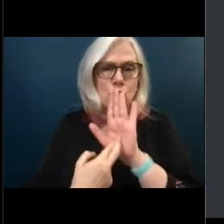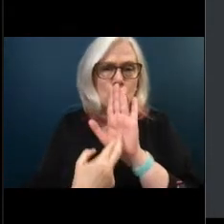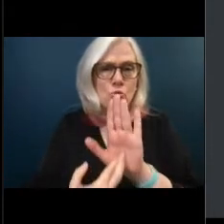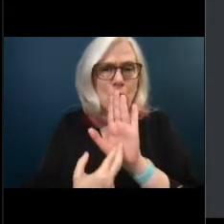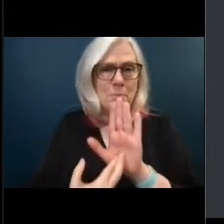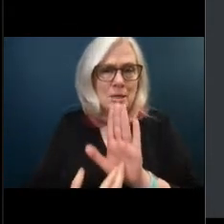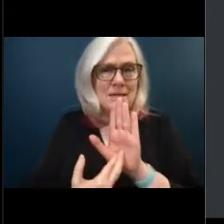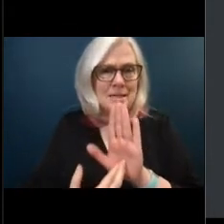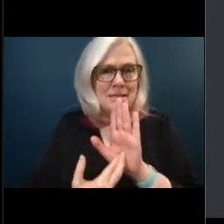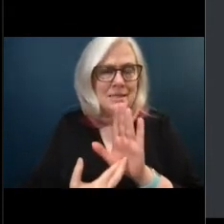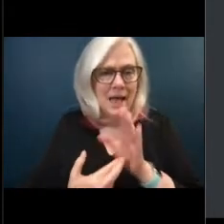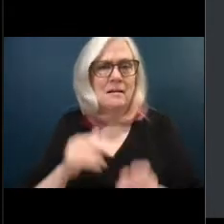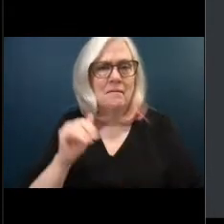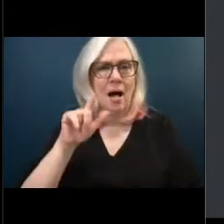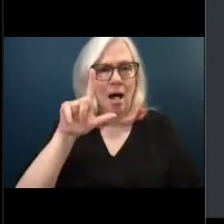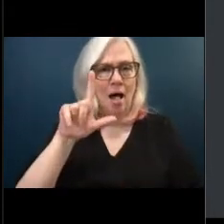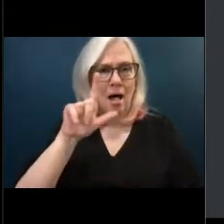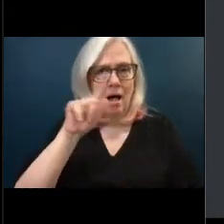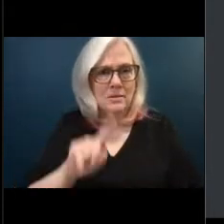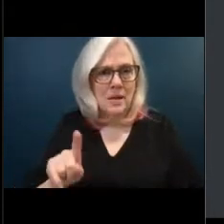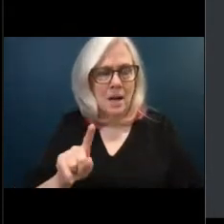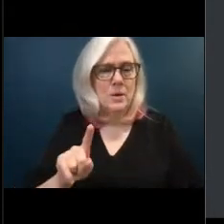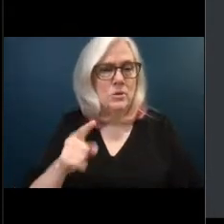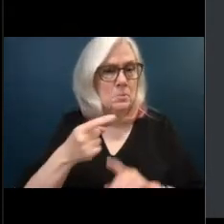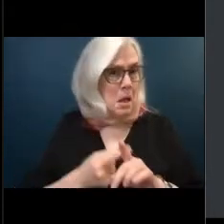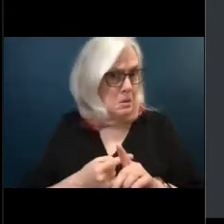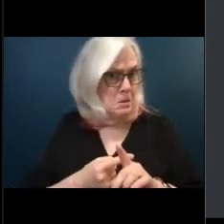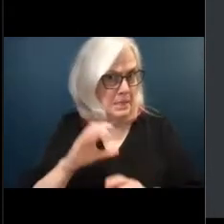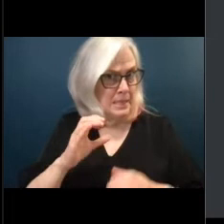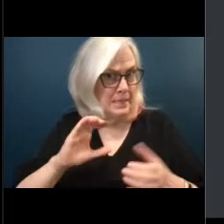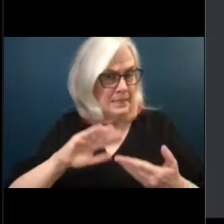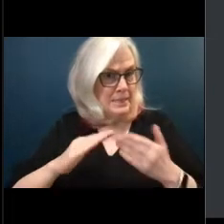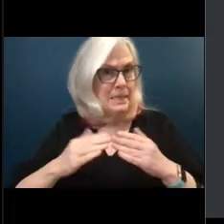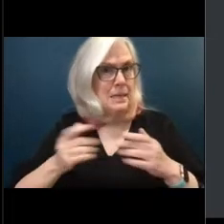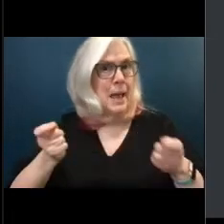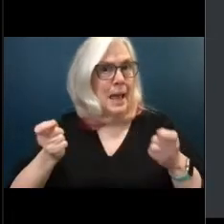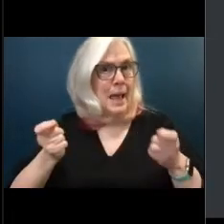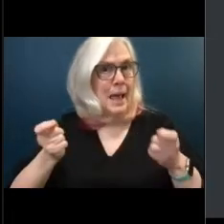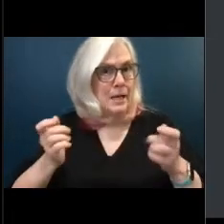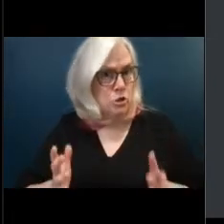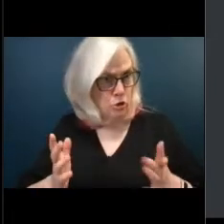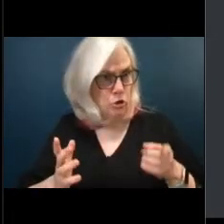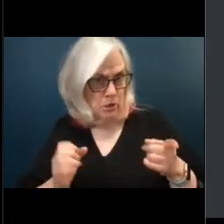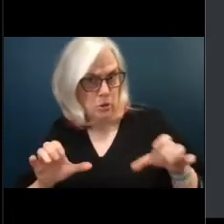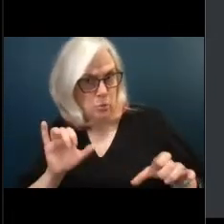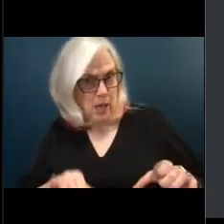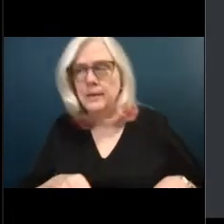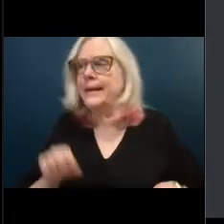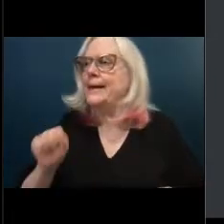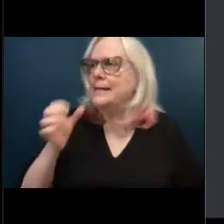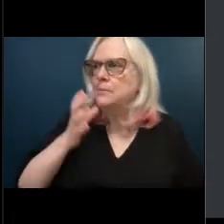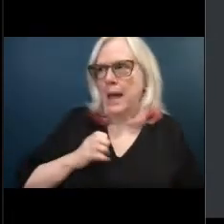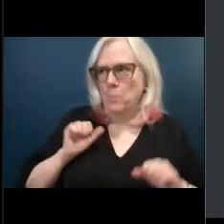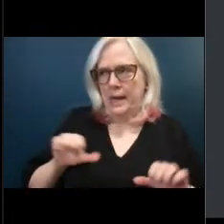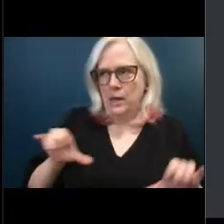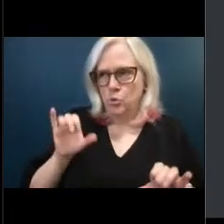manager, if that would be possible. Yes, ma'am. We can do that. Awesome. All right. Absolutely.